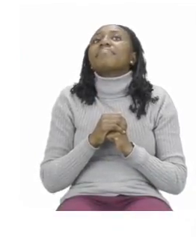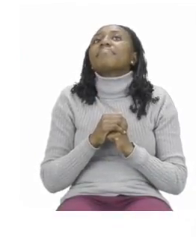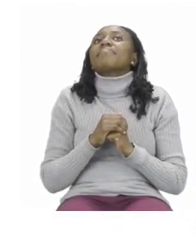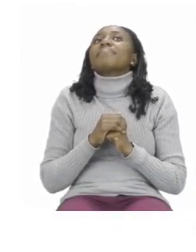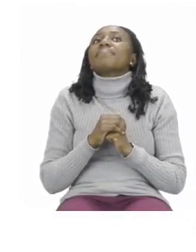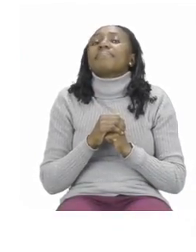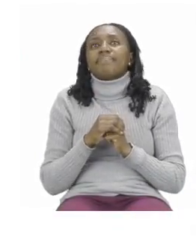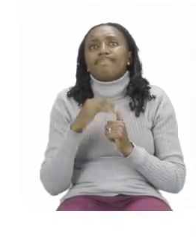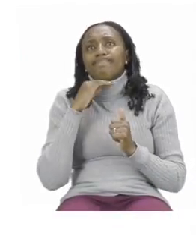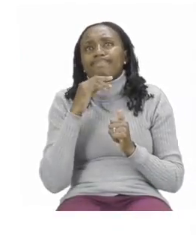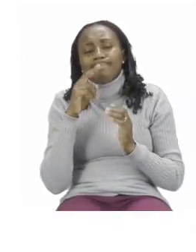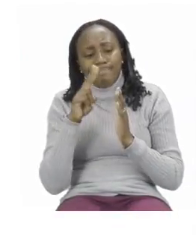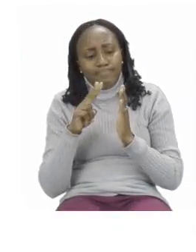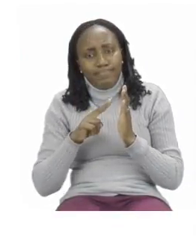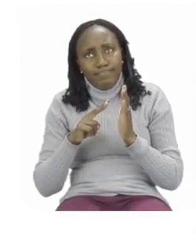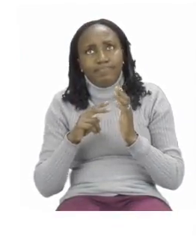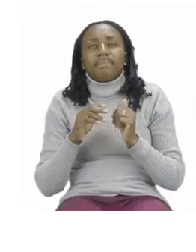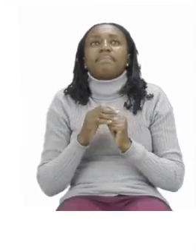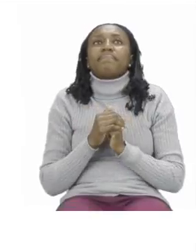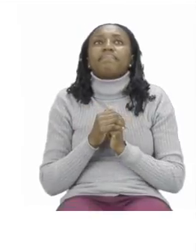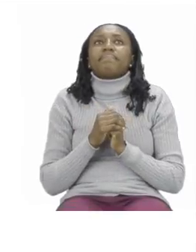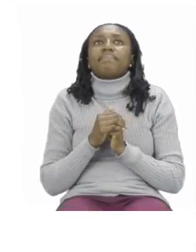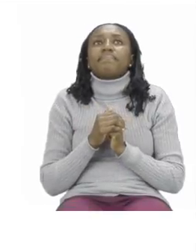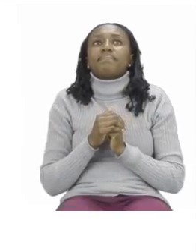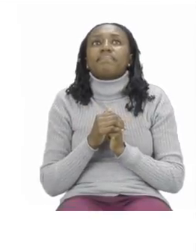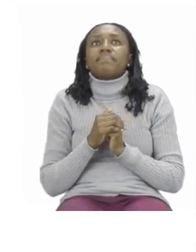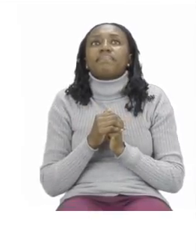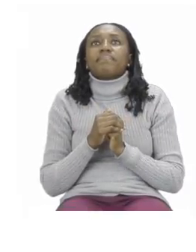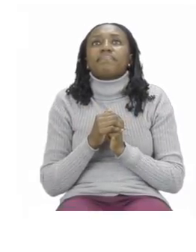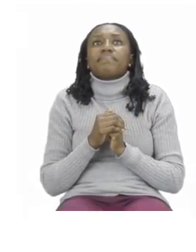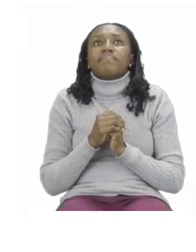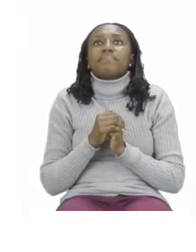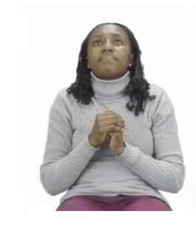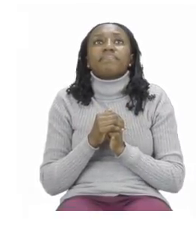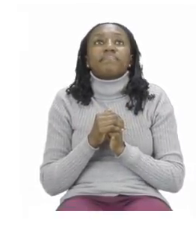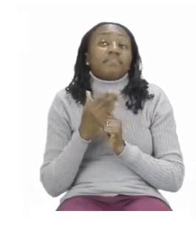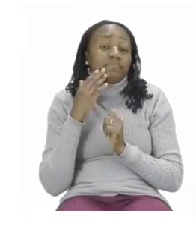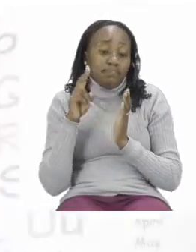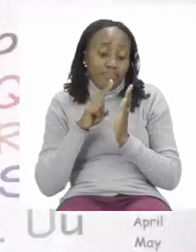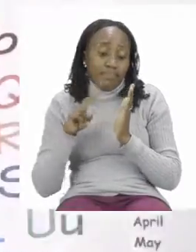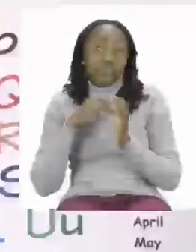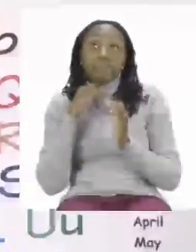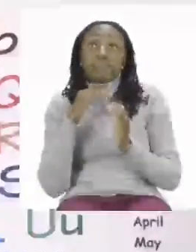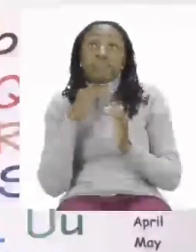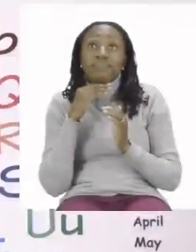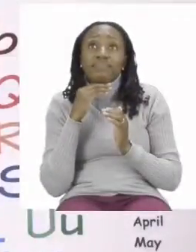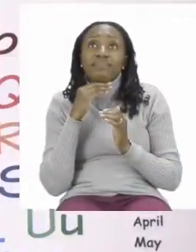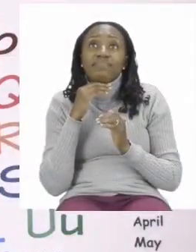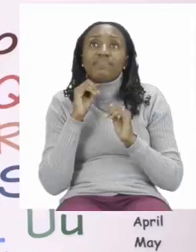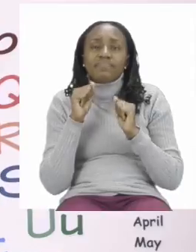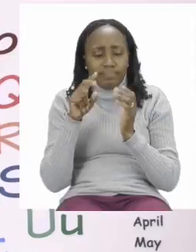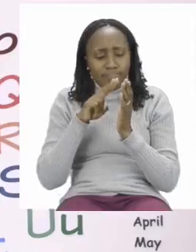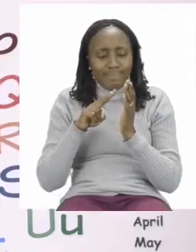comprehension. Now remember every time we read a story or a comprehension we have to read it